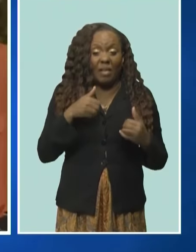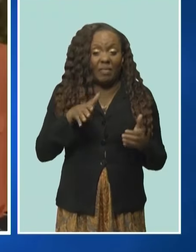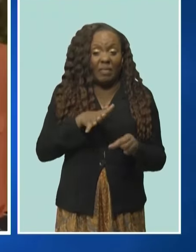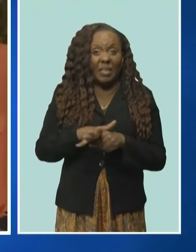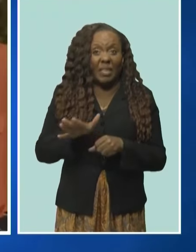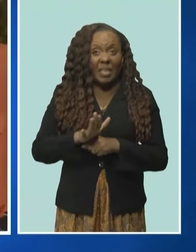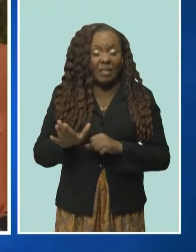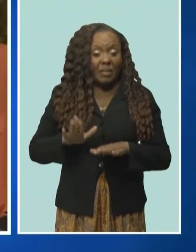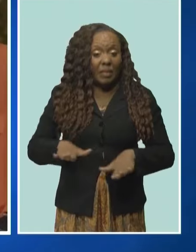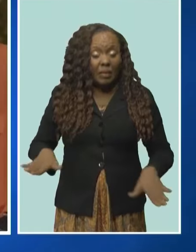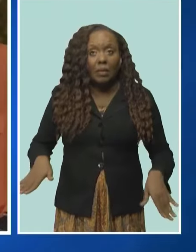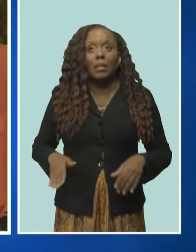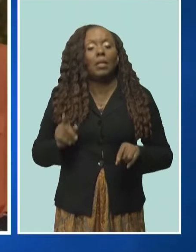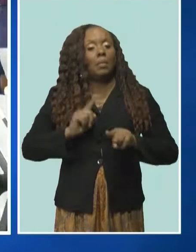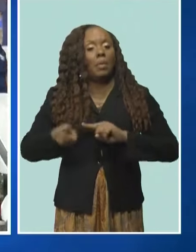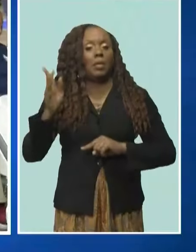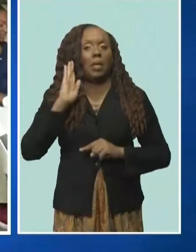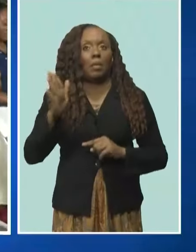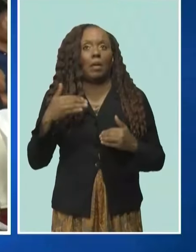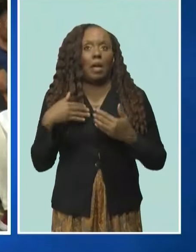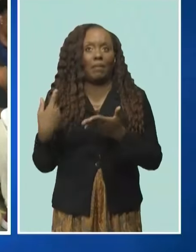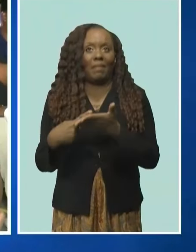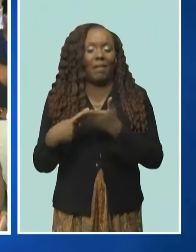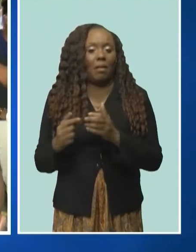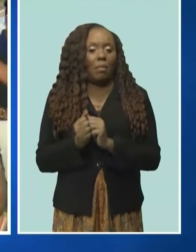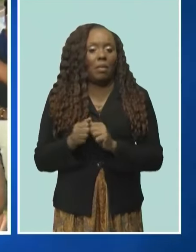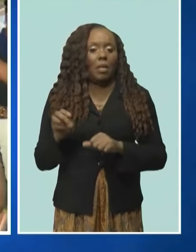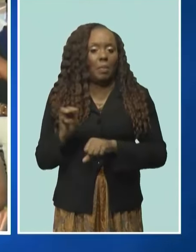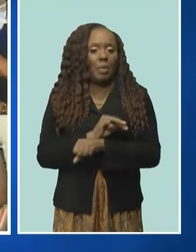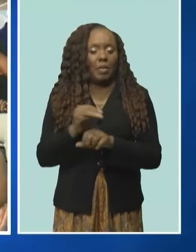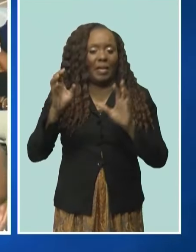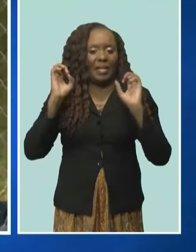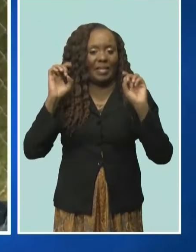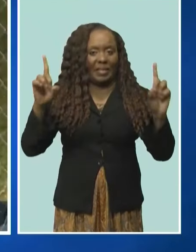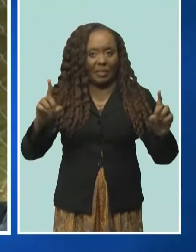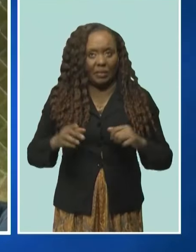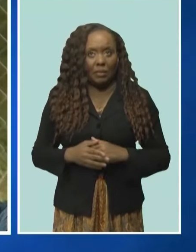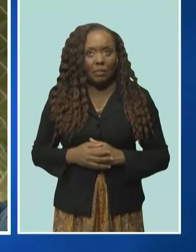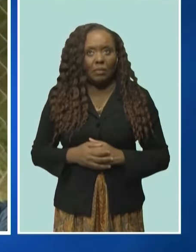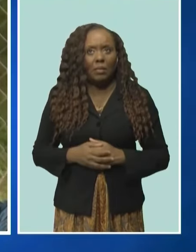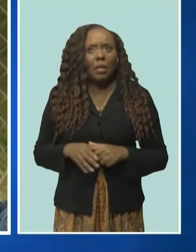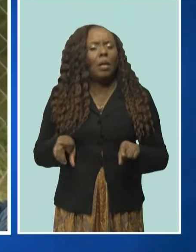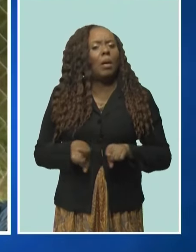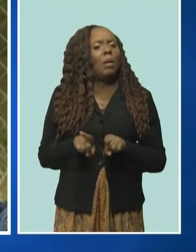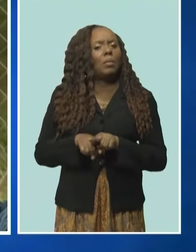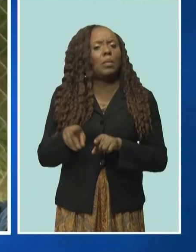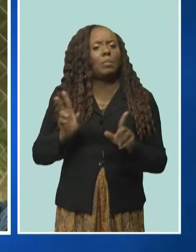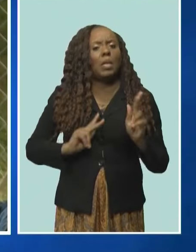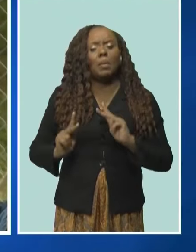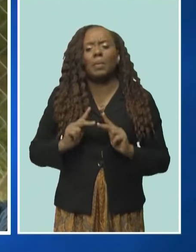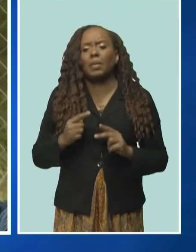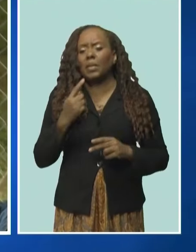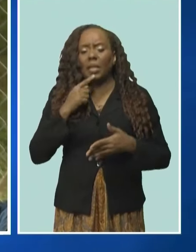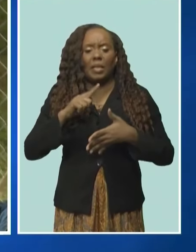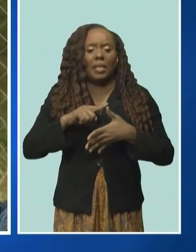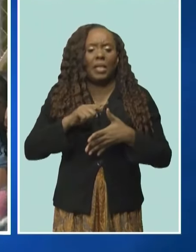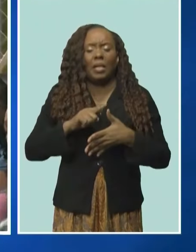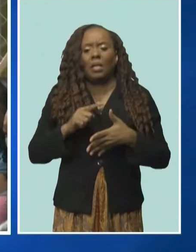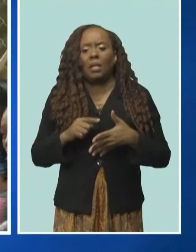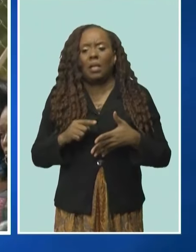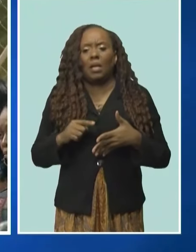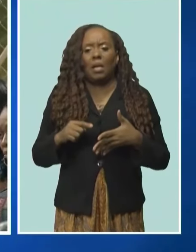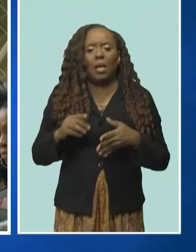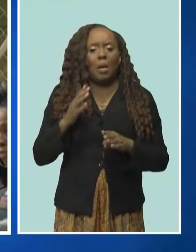consultation with the Ministry of Education. Concerns were also raised about the state of roads in St. John, about service and illegal dumping.